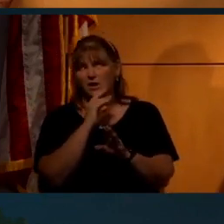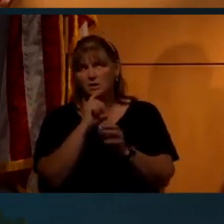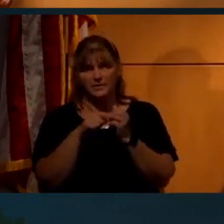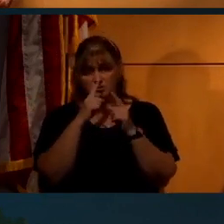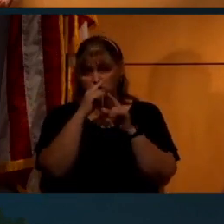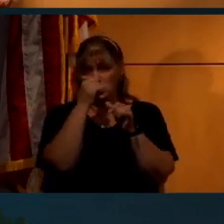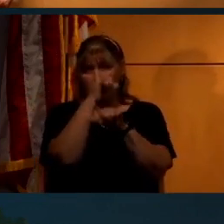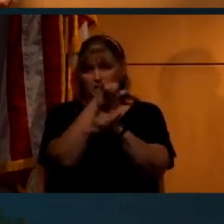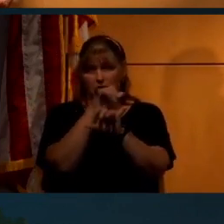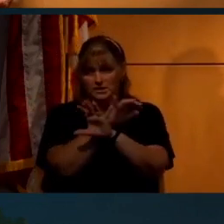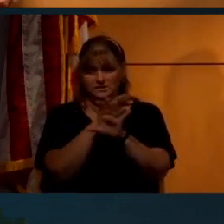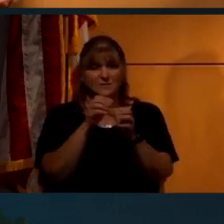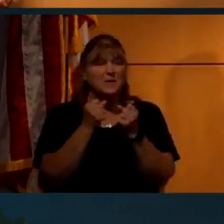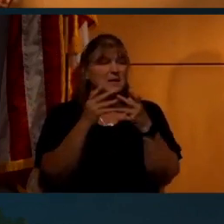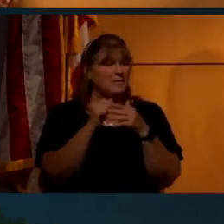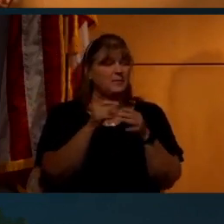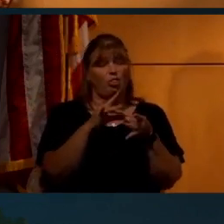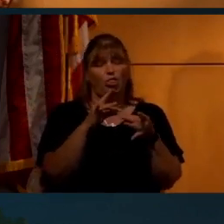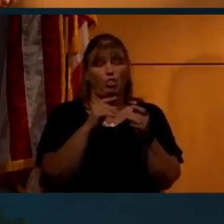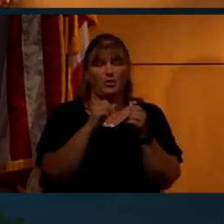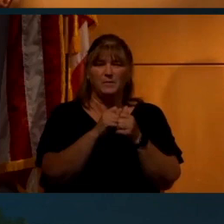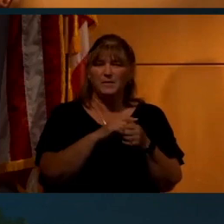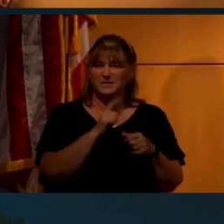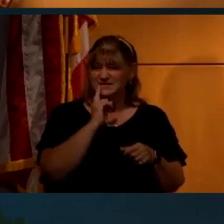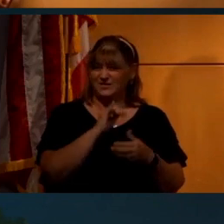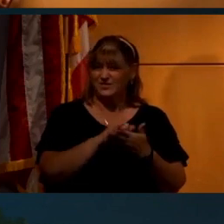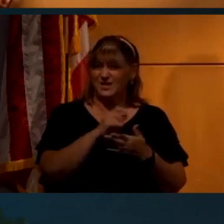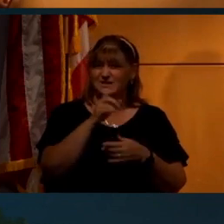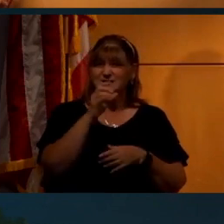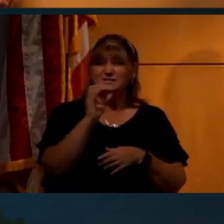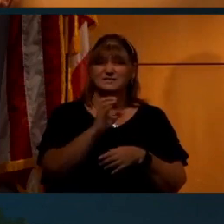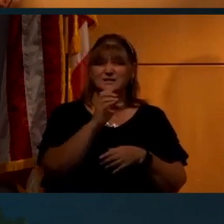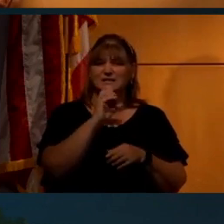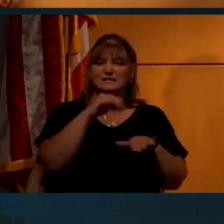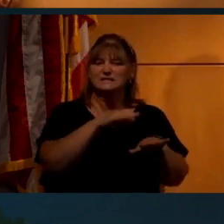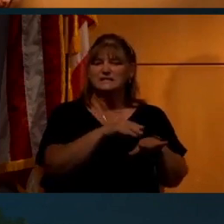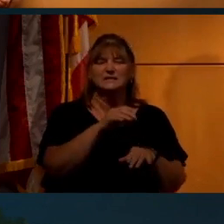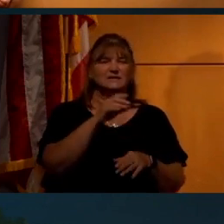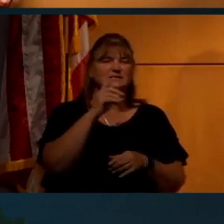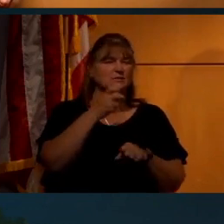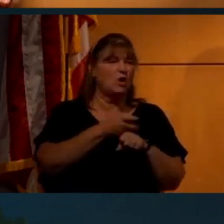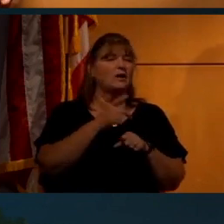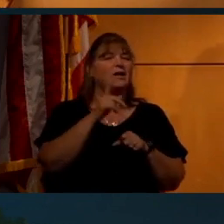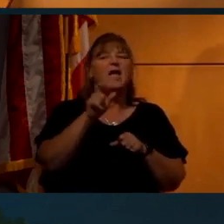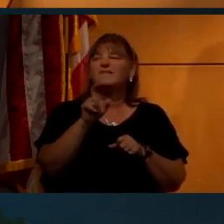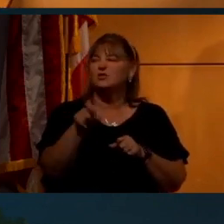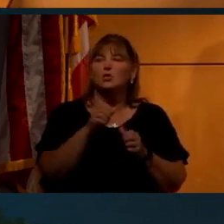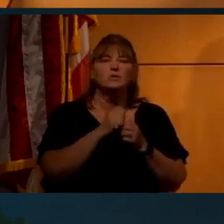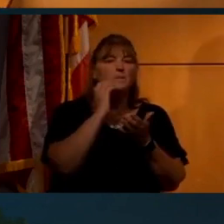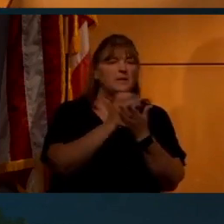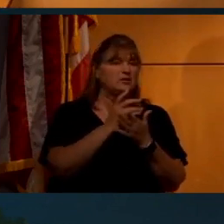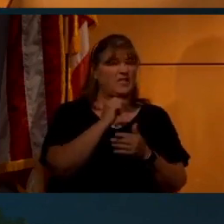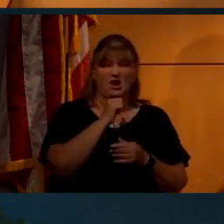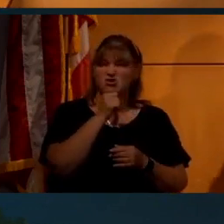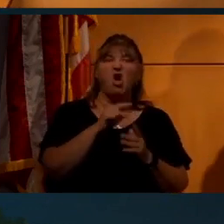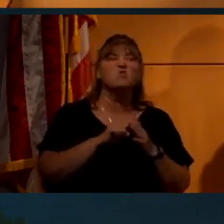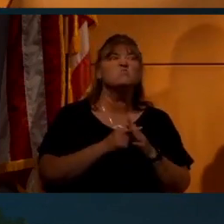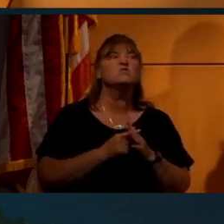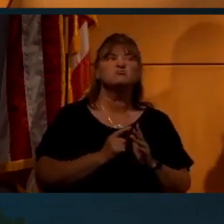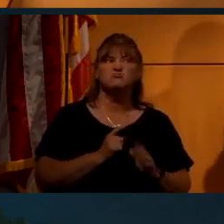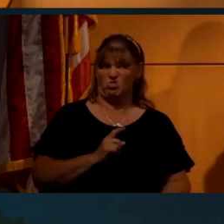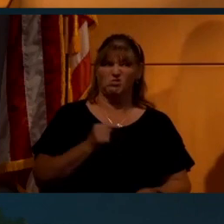It's so ridiculous. But a lot of claims by conspiracy theorists about fake moon landings have to do with pictures that aren't original.